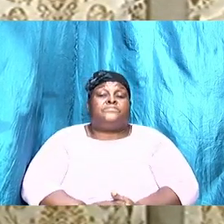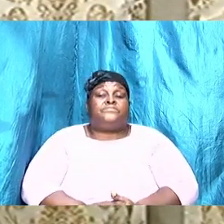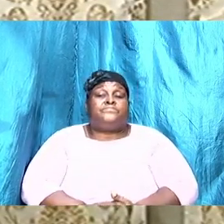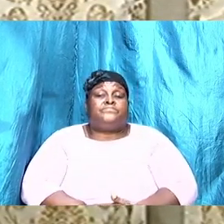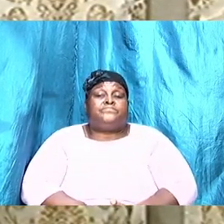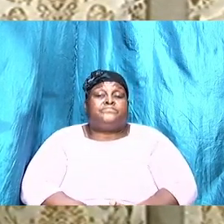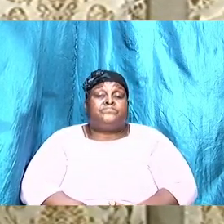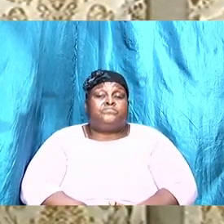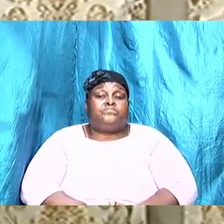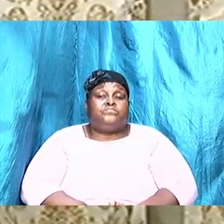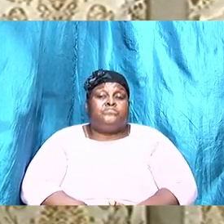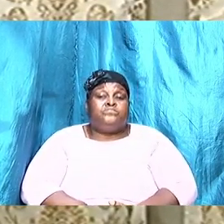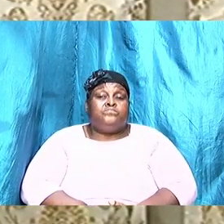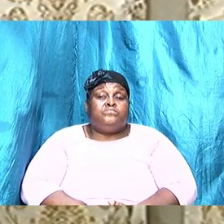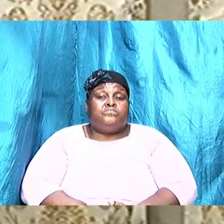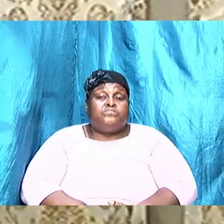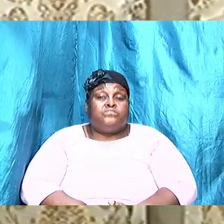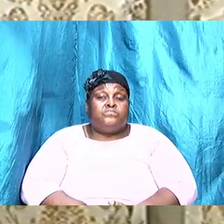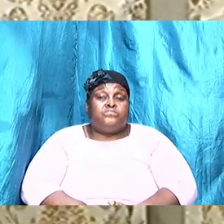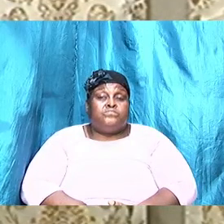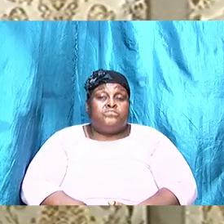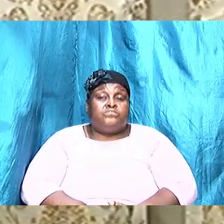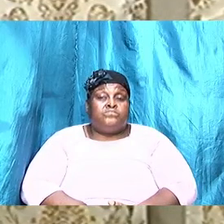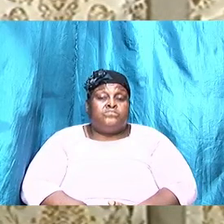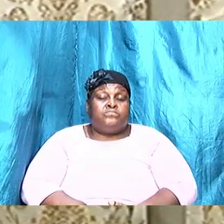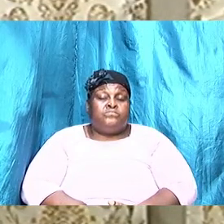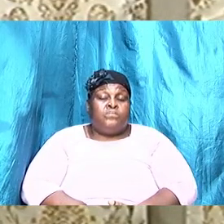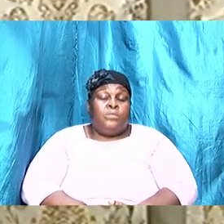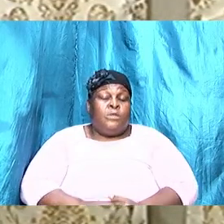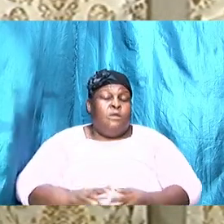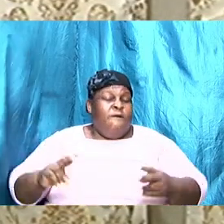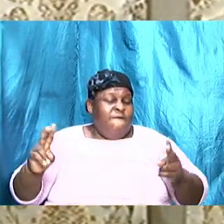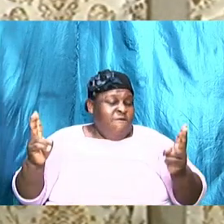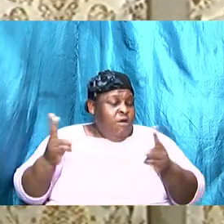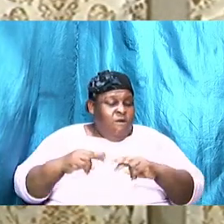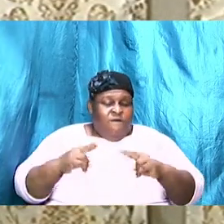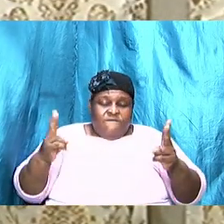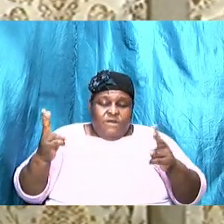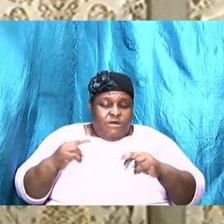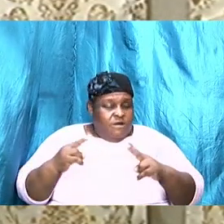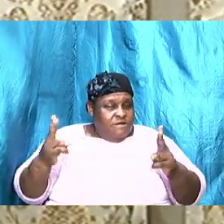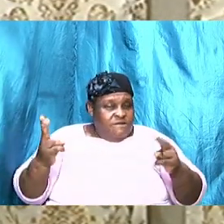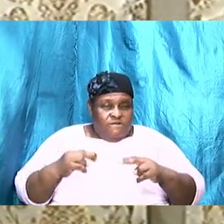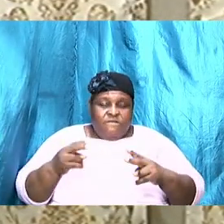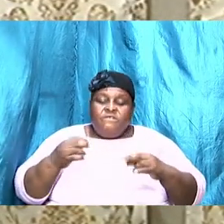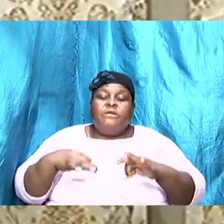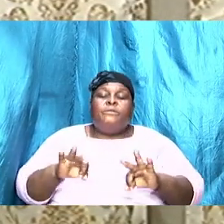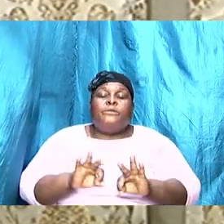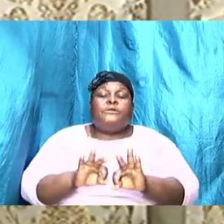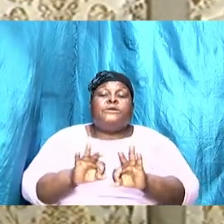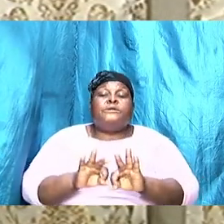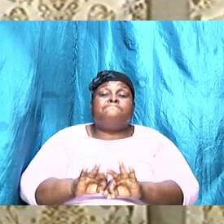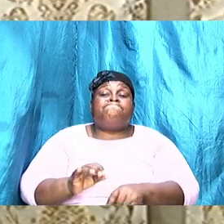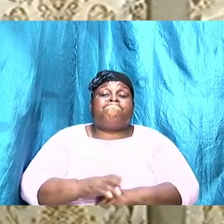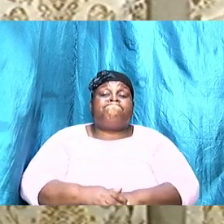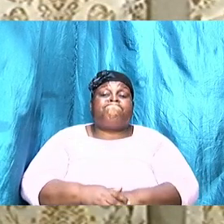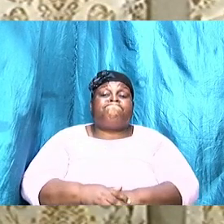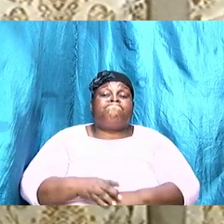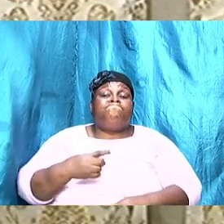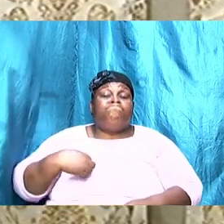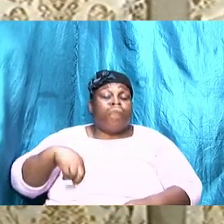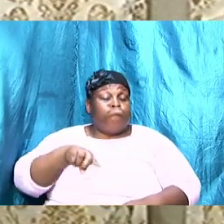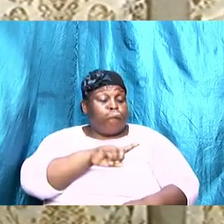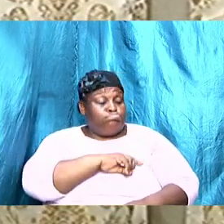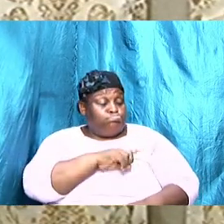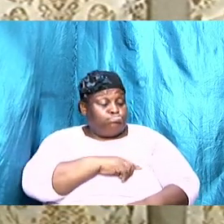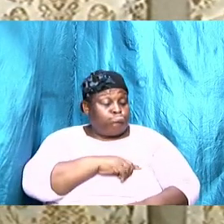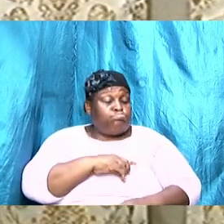week before we made mention and it is very very very important we outline that